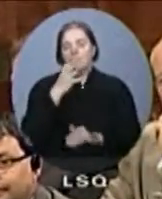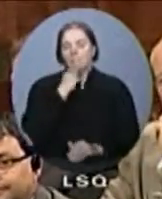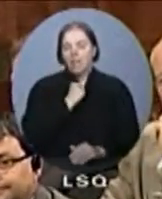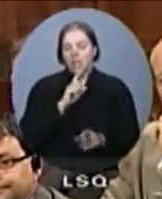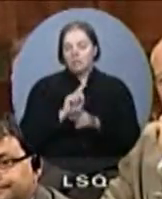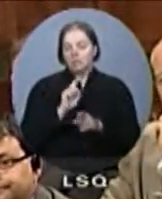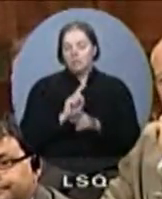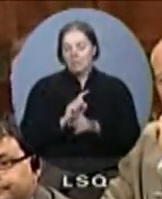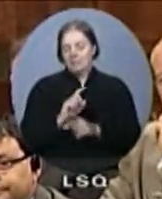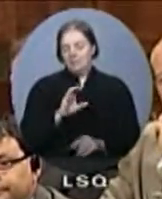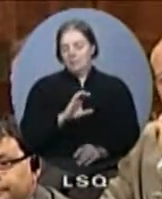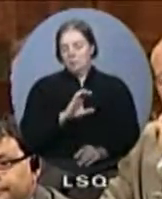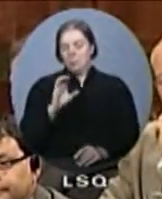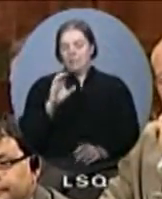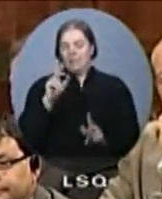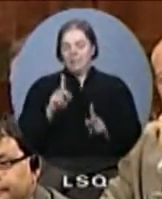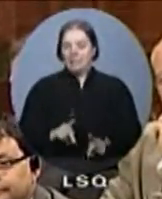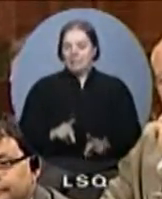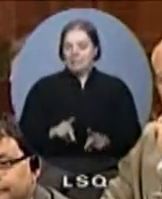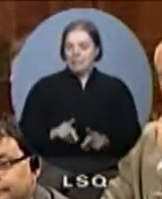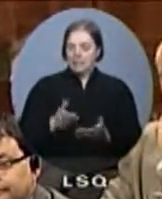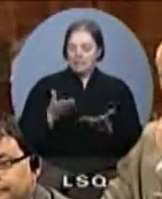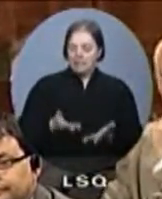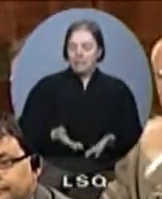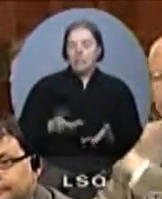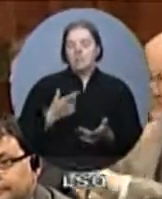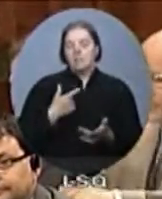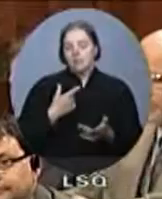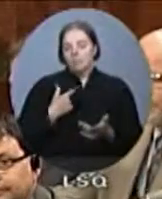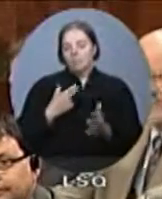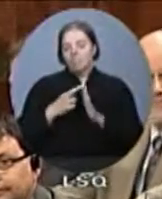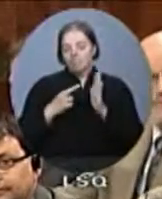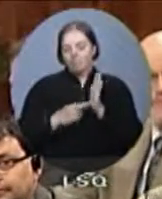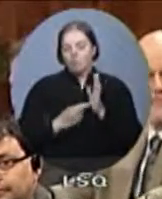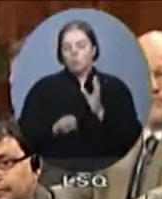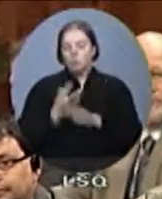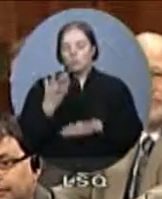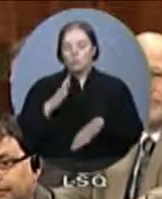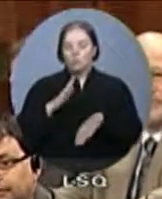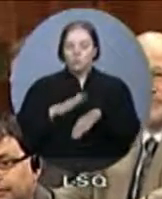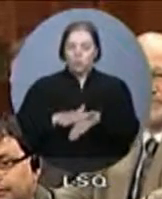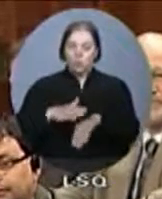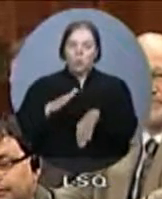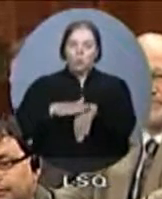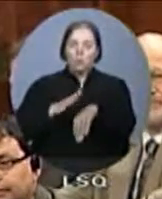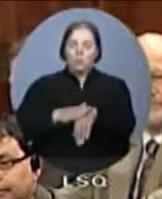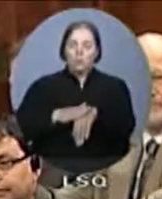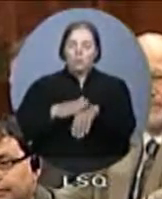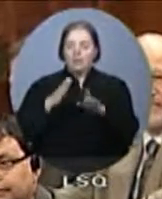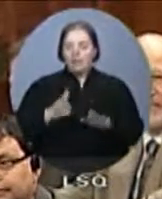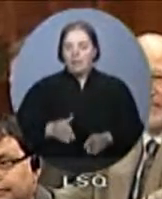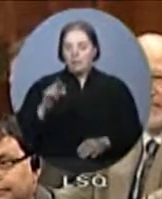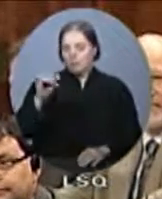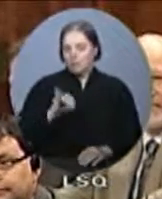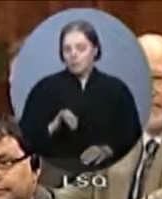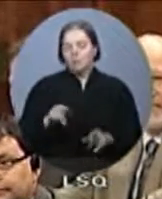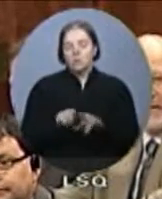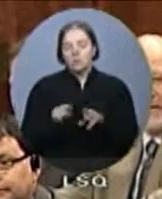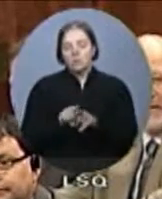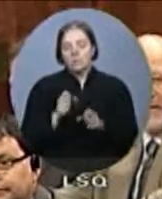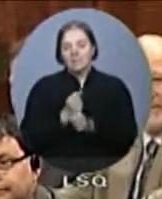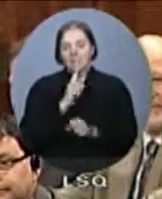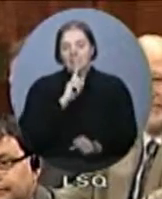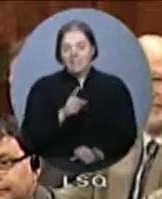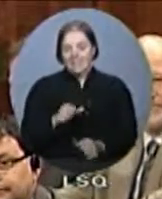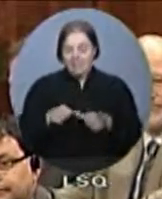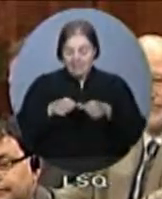citizenship consultants. We will be clarifying that residency in Canada requires actual physical presence here rather than just a post box.